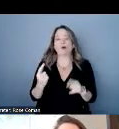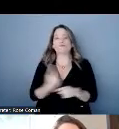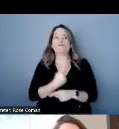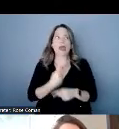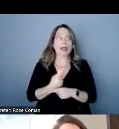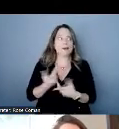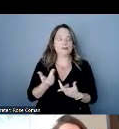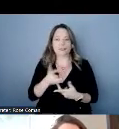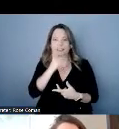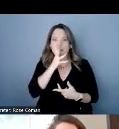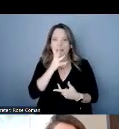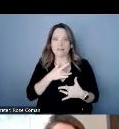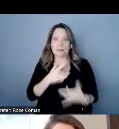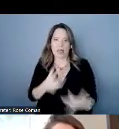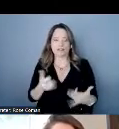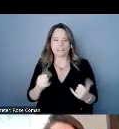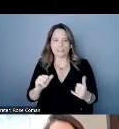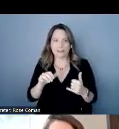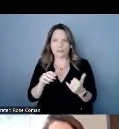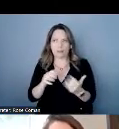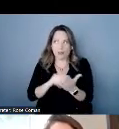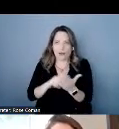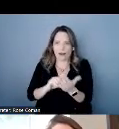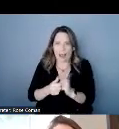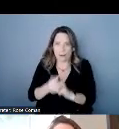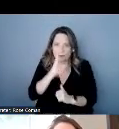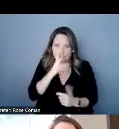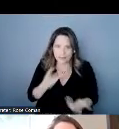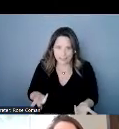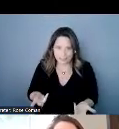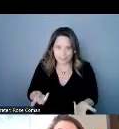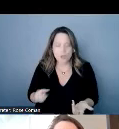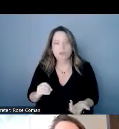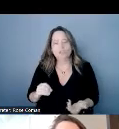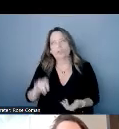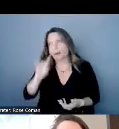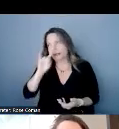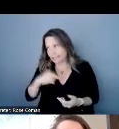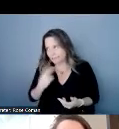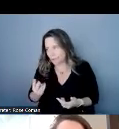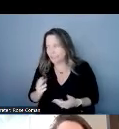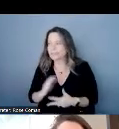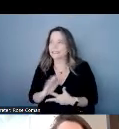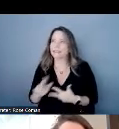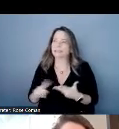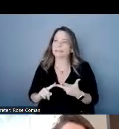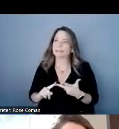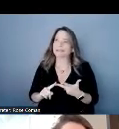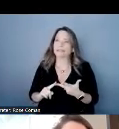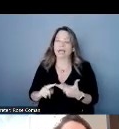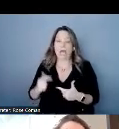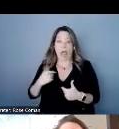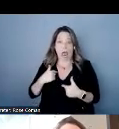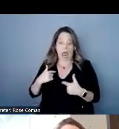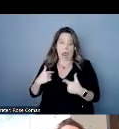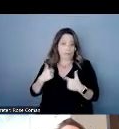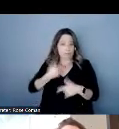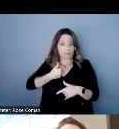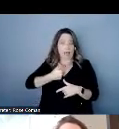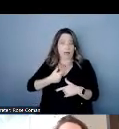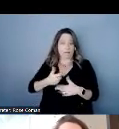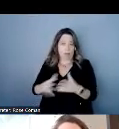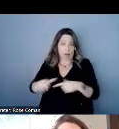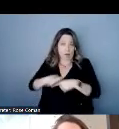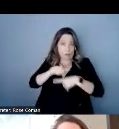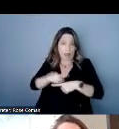so those kinds of kids voices i i have had a lot of practice using automatic speech recognition because